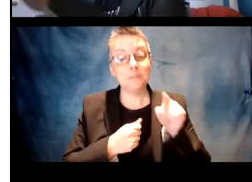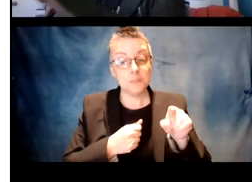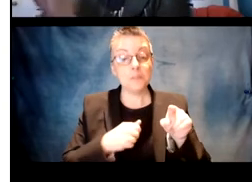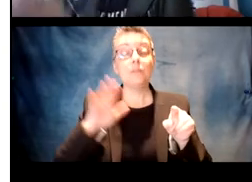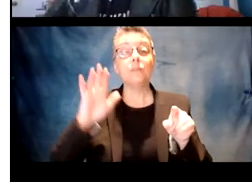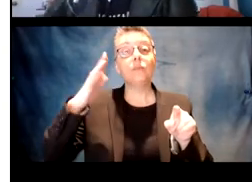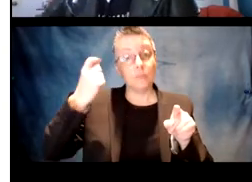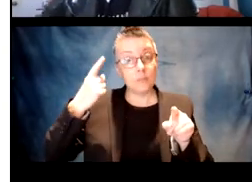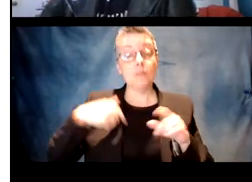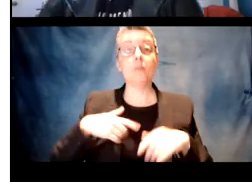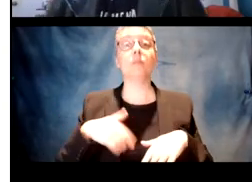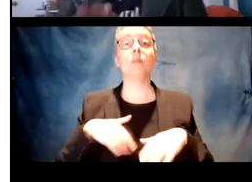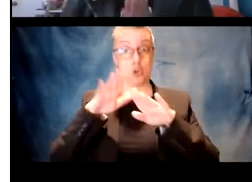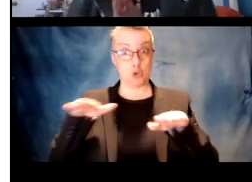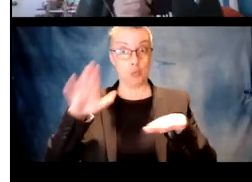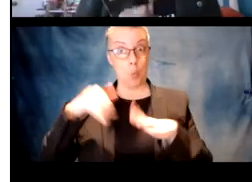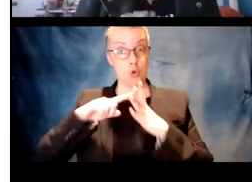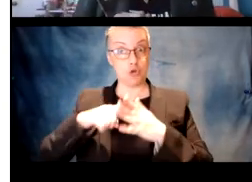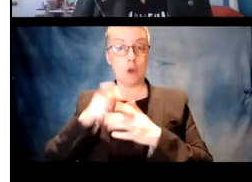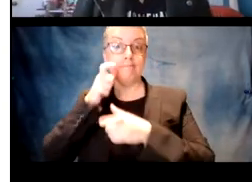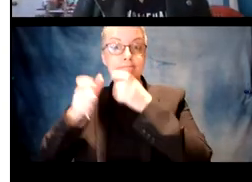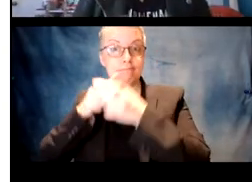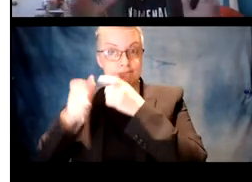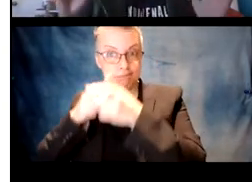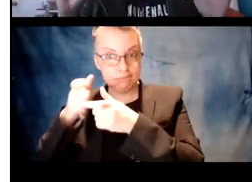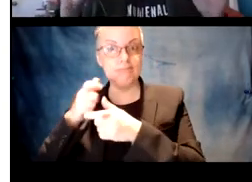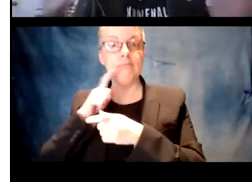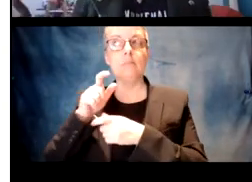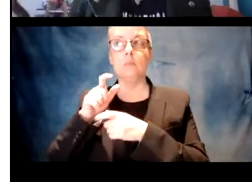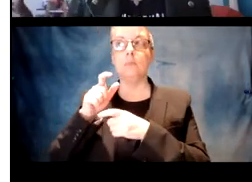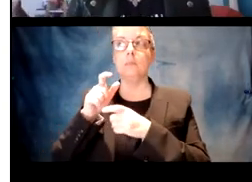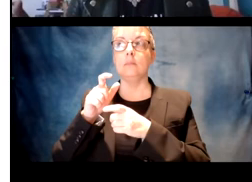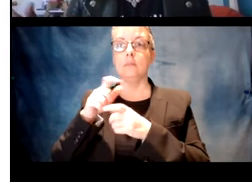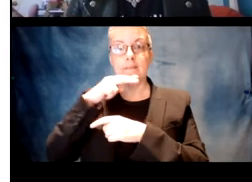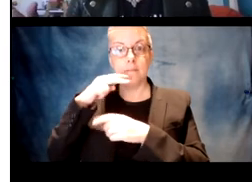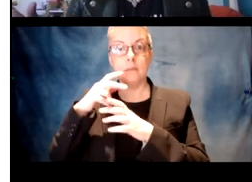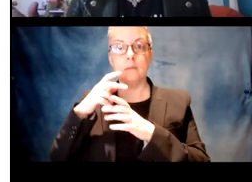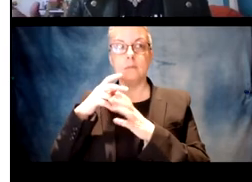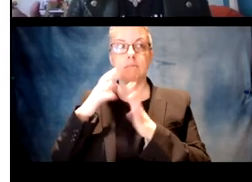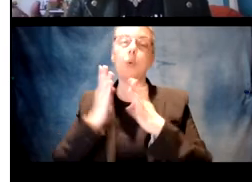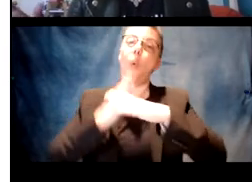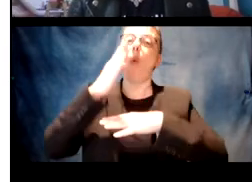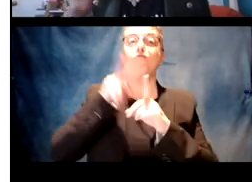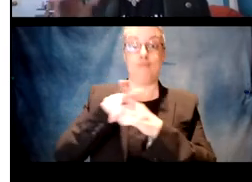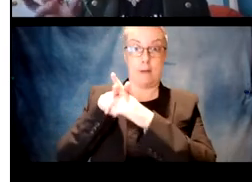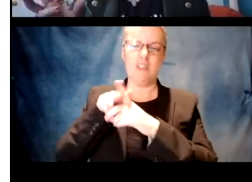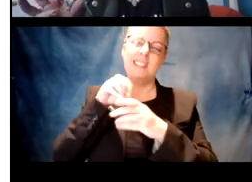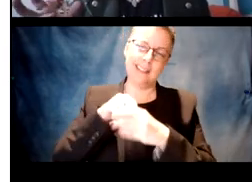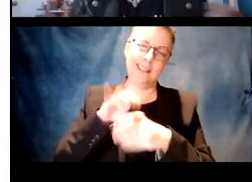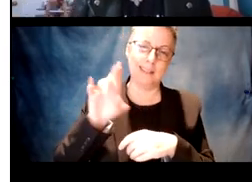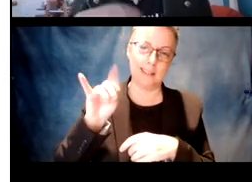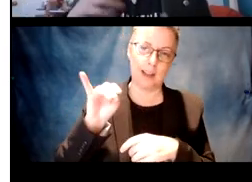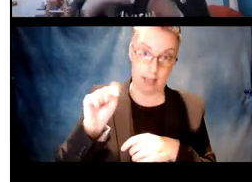Okay. Okay. Okay. So months before children are producing ED